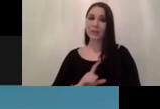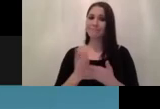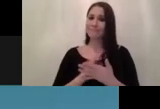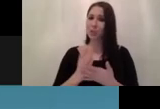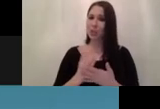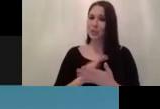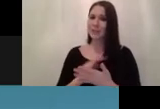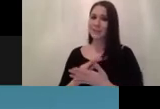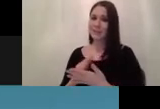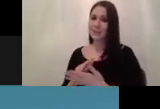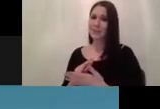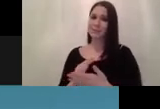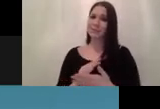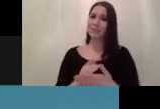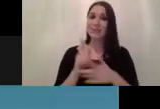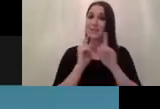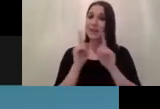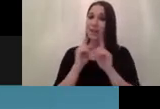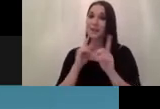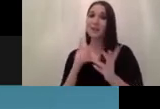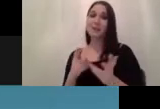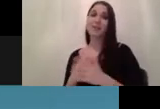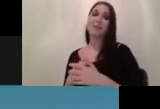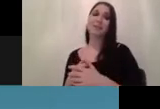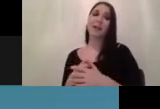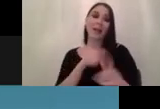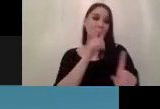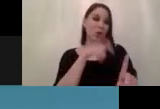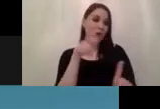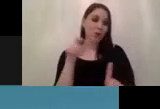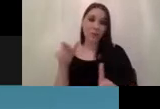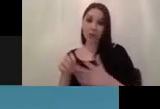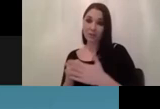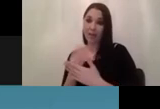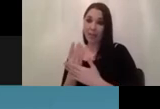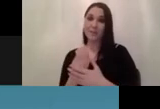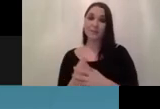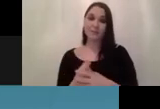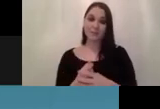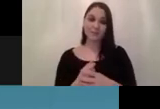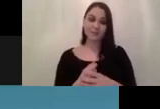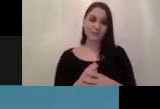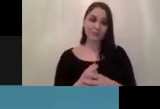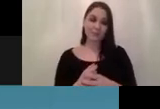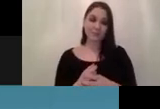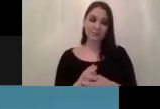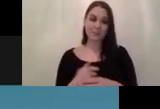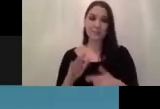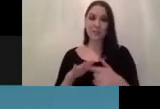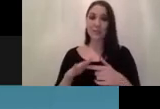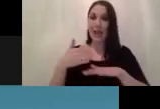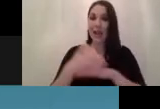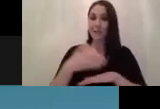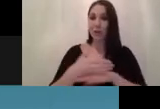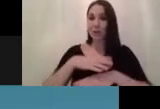regarding especially the data and then the the customer development part so we haven't done enough there and the effort you